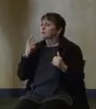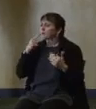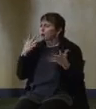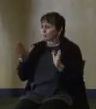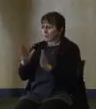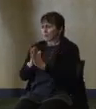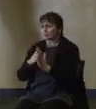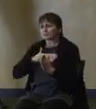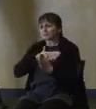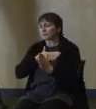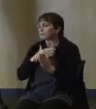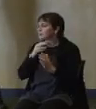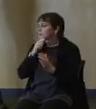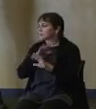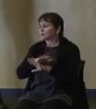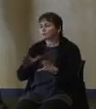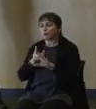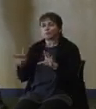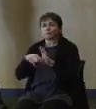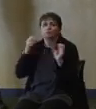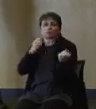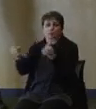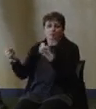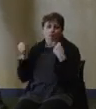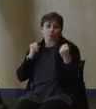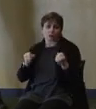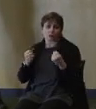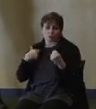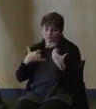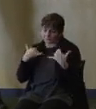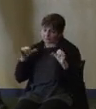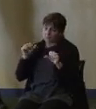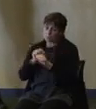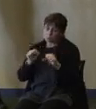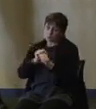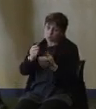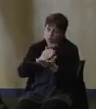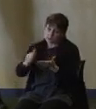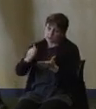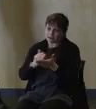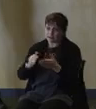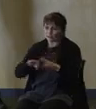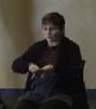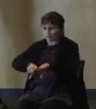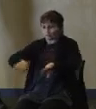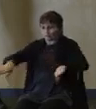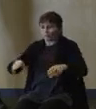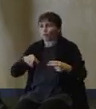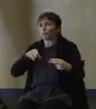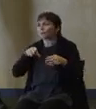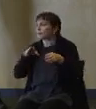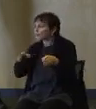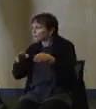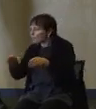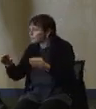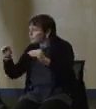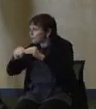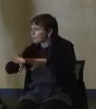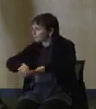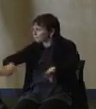We still have work to do. We're clearing shoulders. We're pushing back ramp areas. We're trying to make sure that